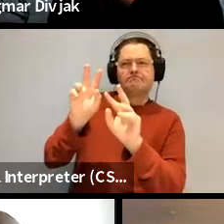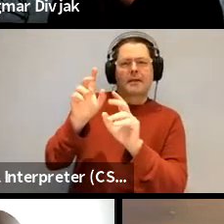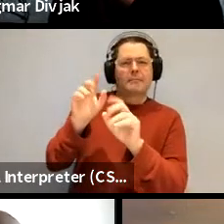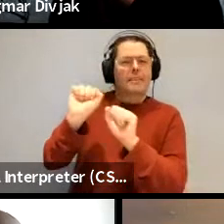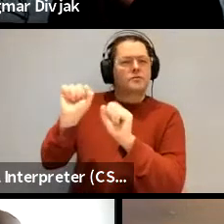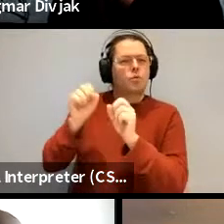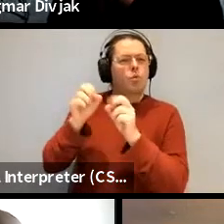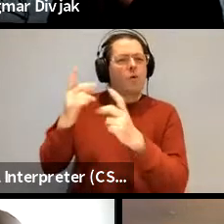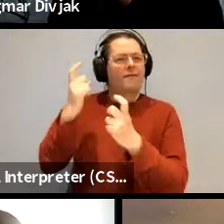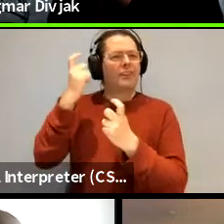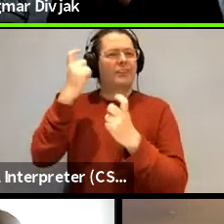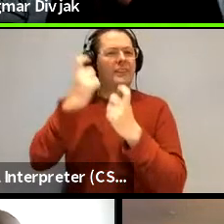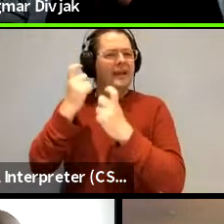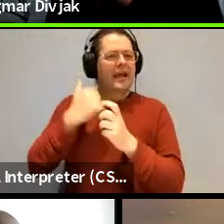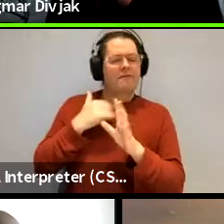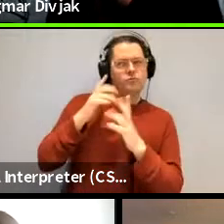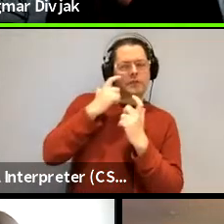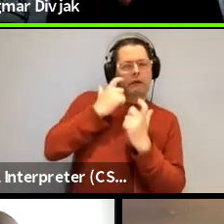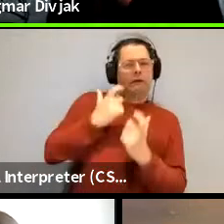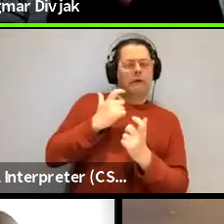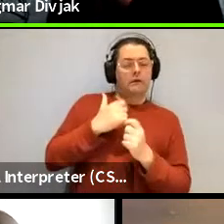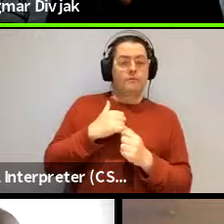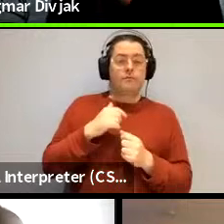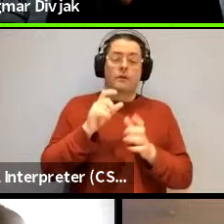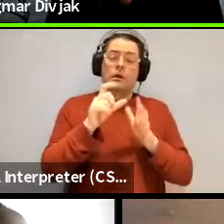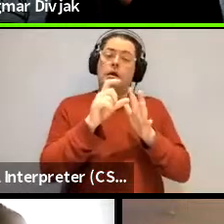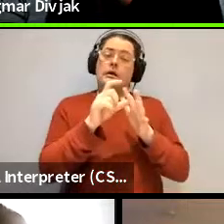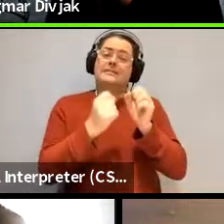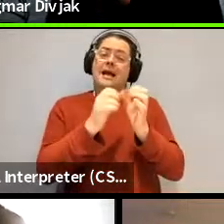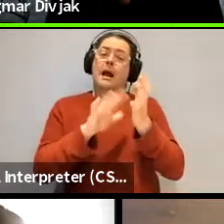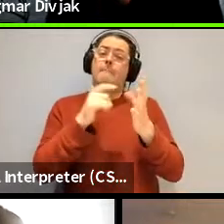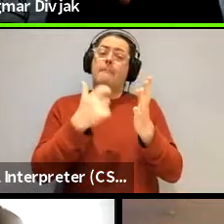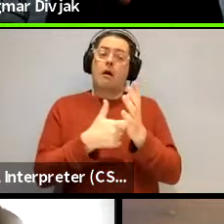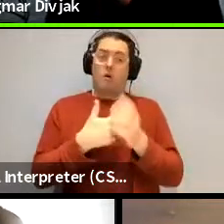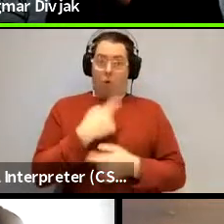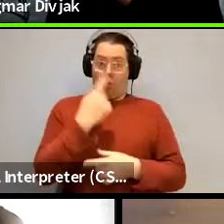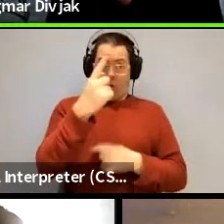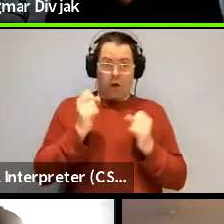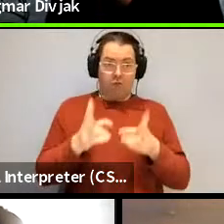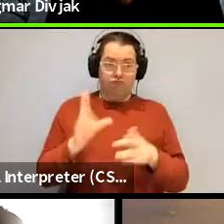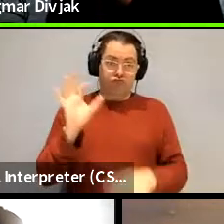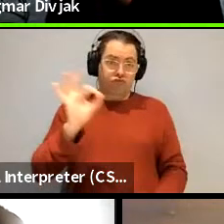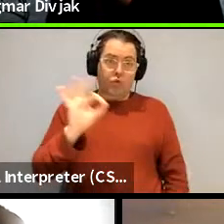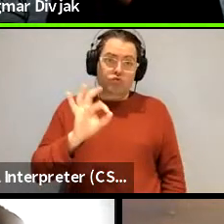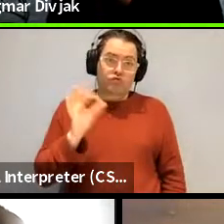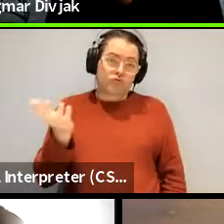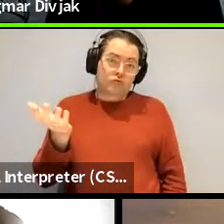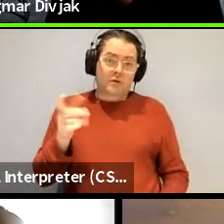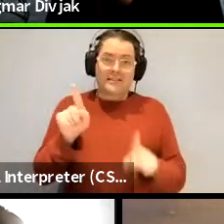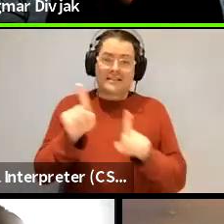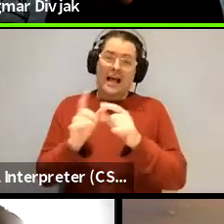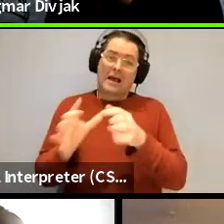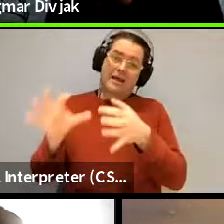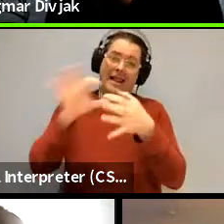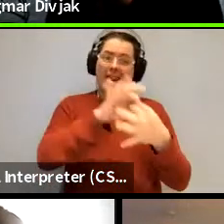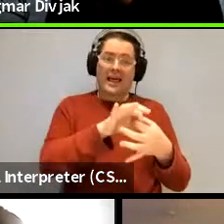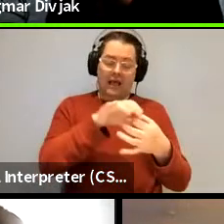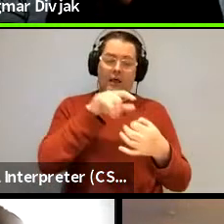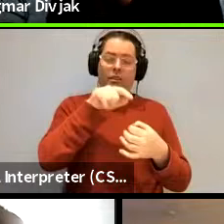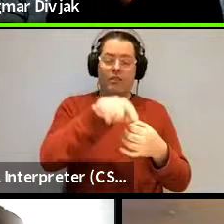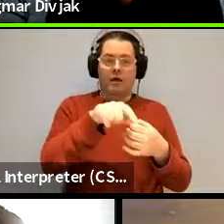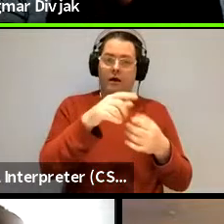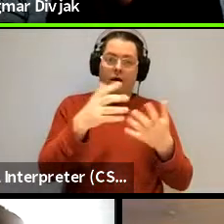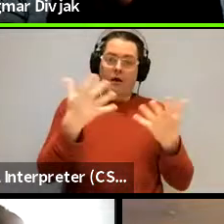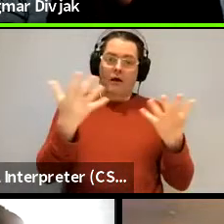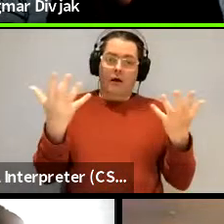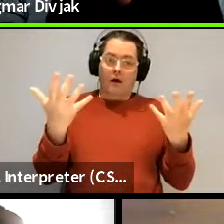is well there's certainly no one approach that i mean i guess we're all to go back to the metaphor of the element we're all